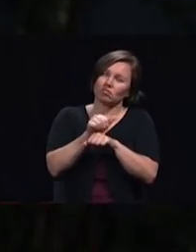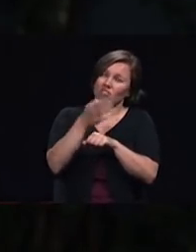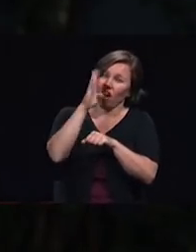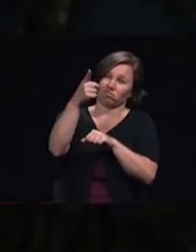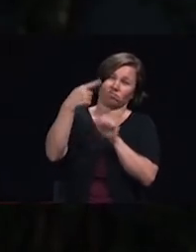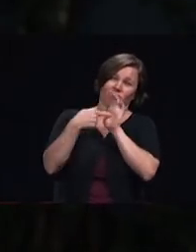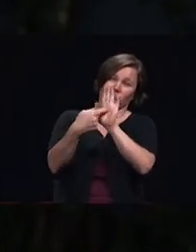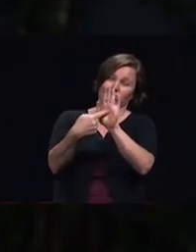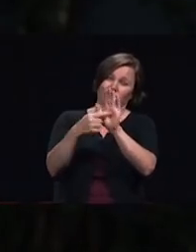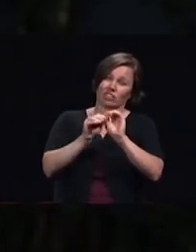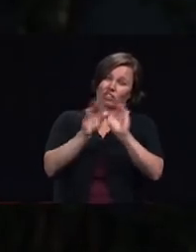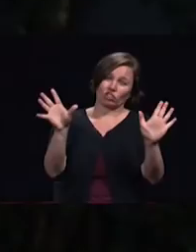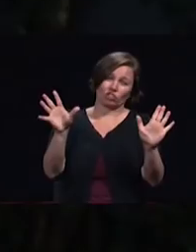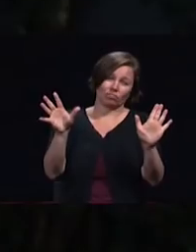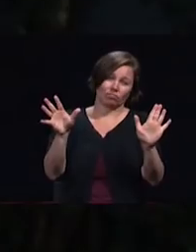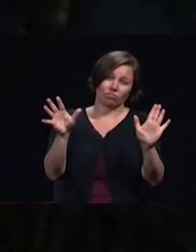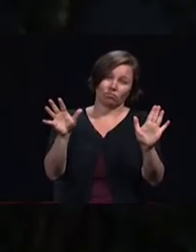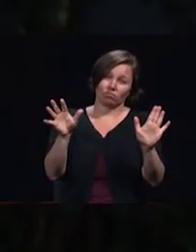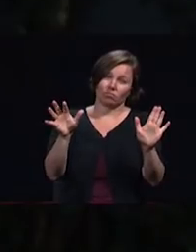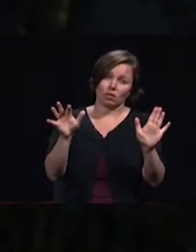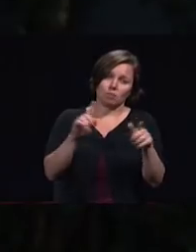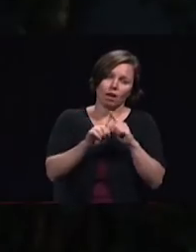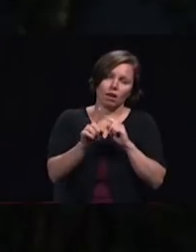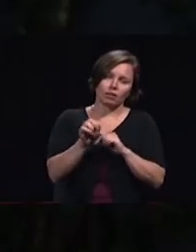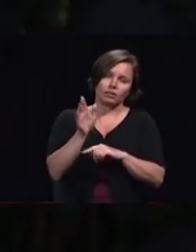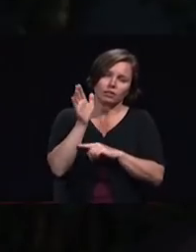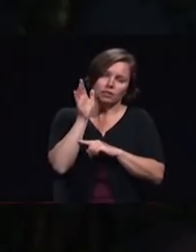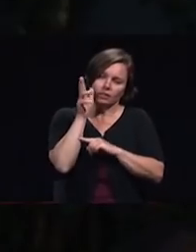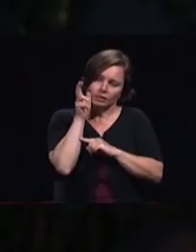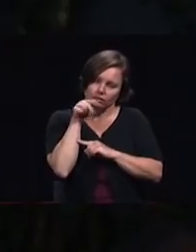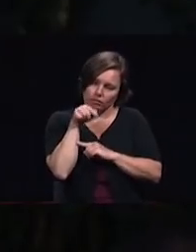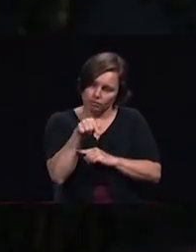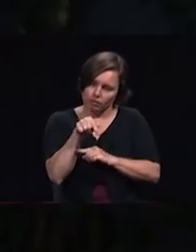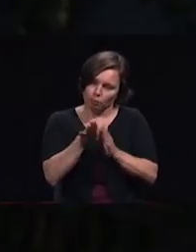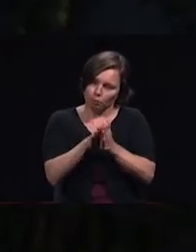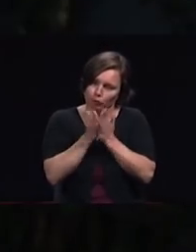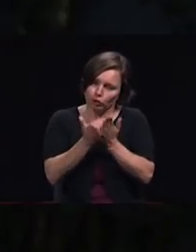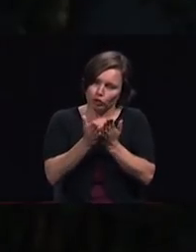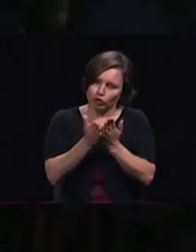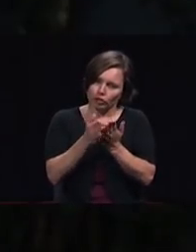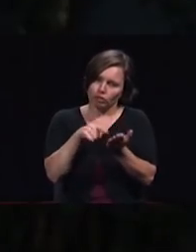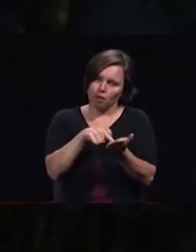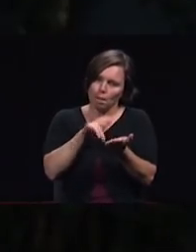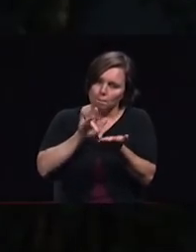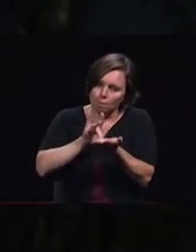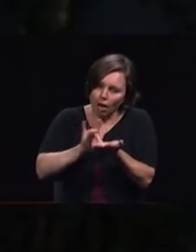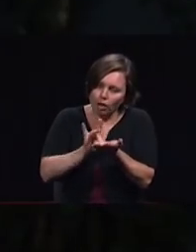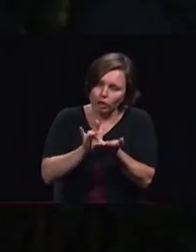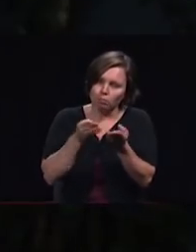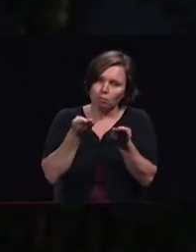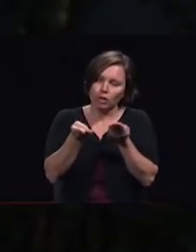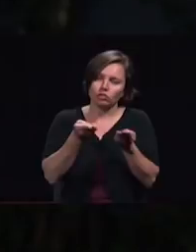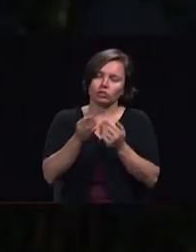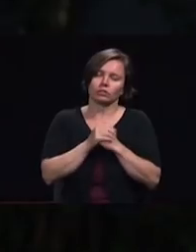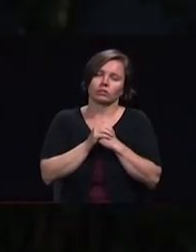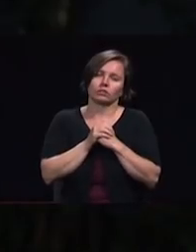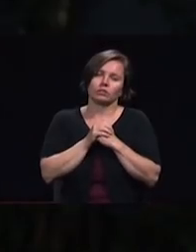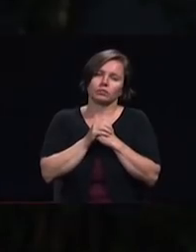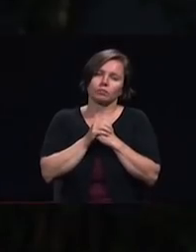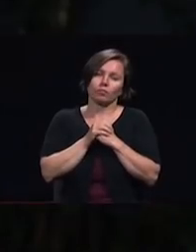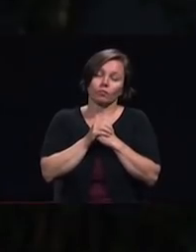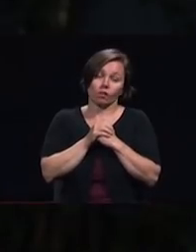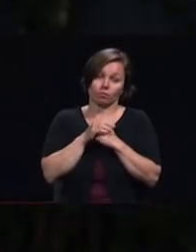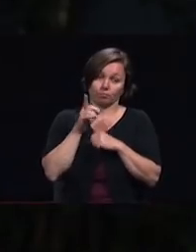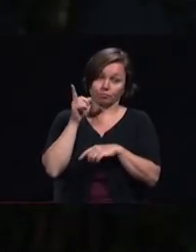ministry listen to some of the most poignant pleas regarding working in the cities the Lord is speaking to his people at this time